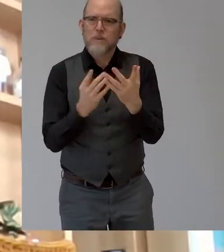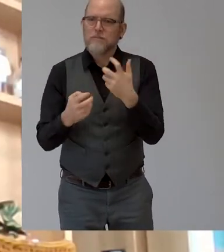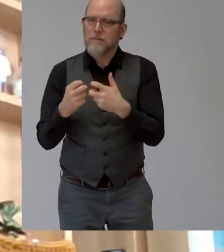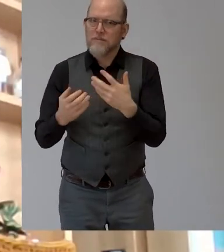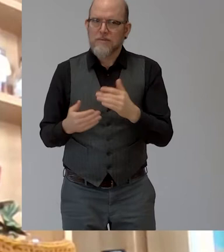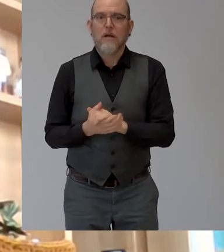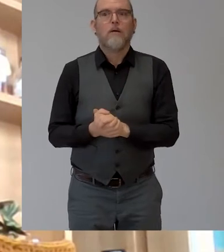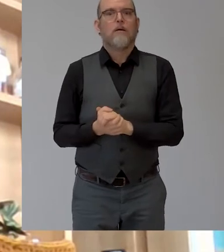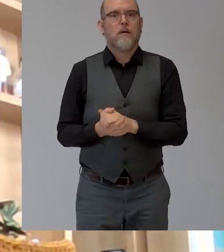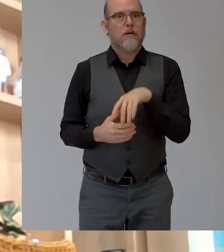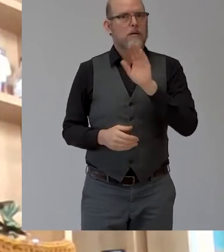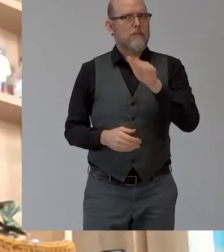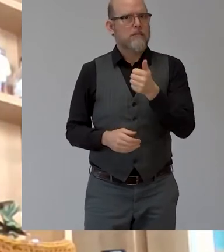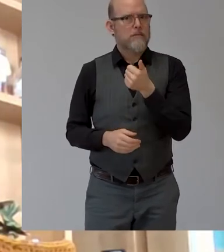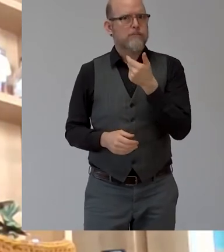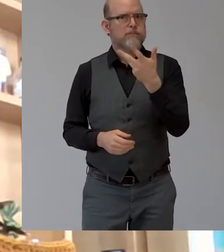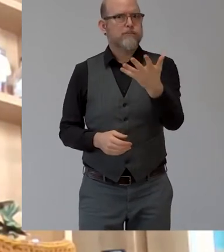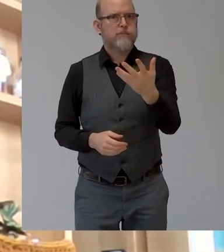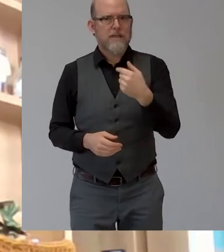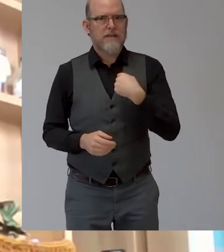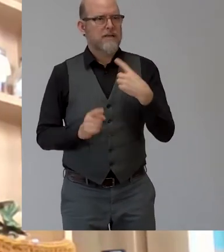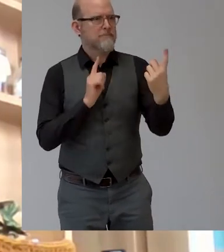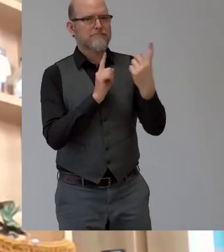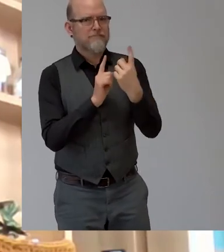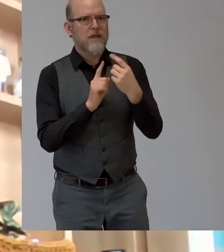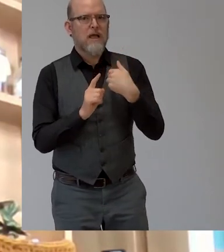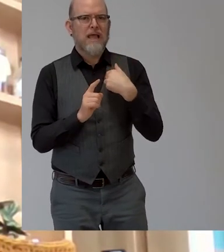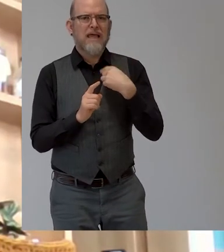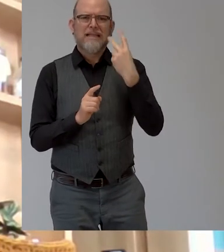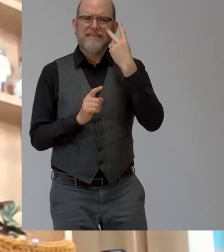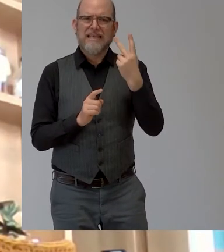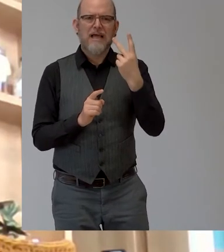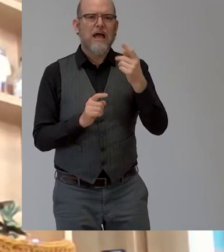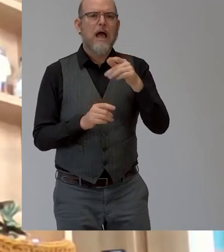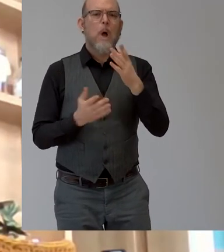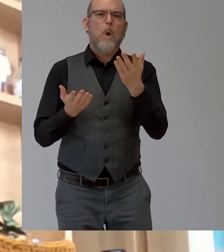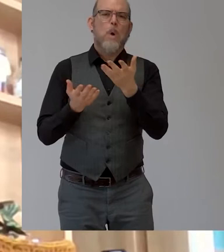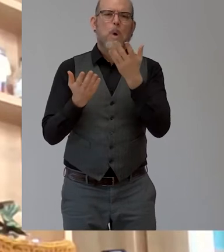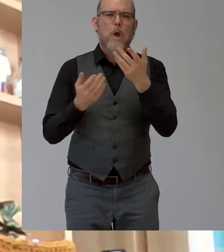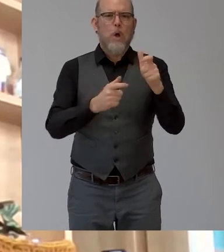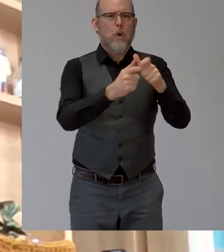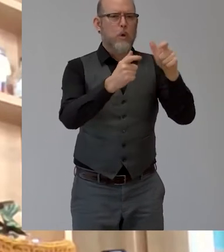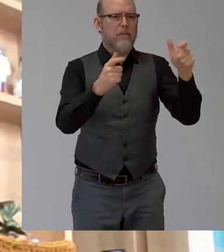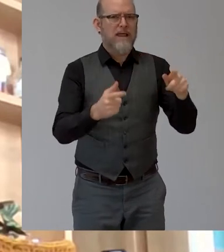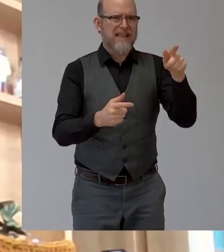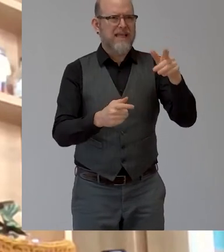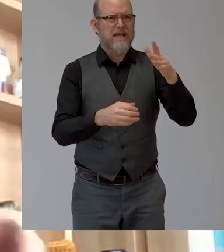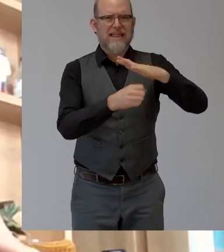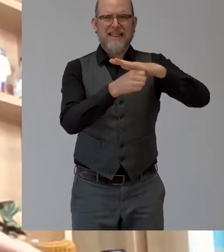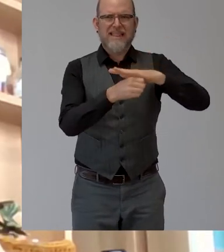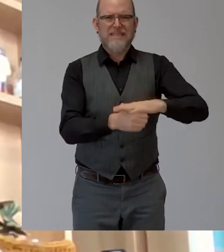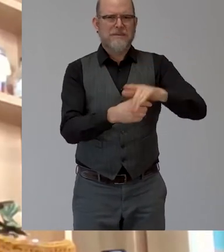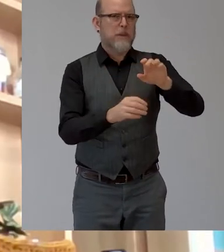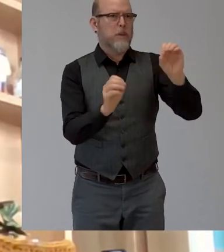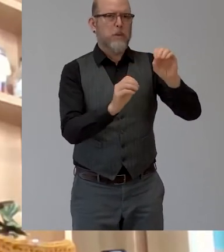lack of employees with disabilities many claim that their company does not discriminate but that people with disabilities simply don't apply it is